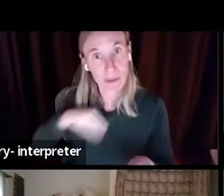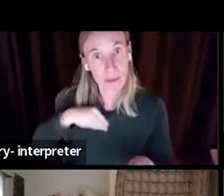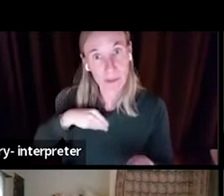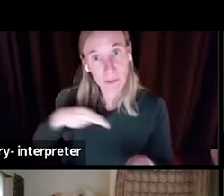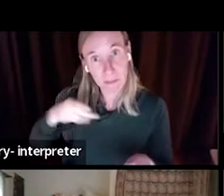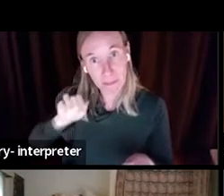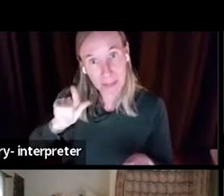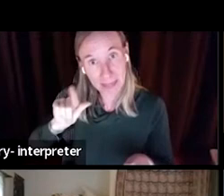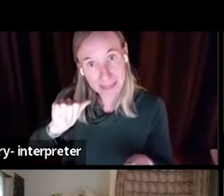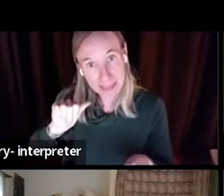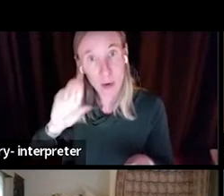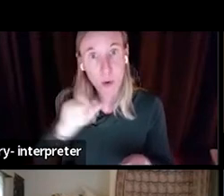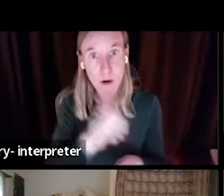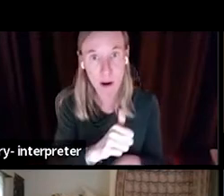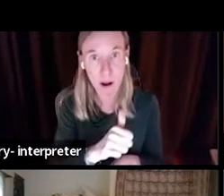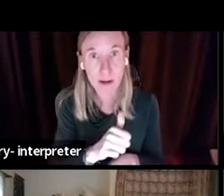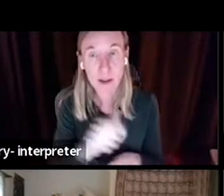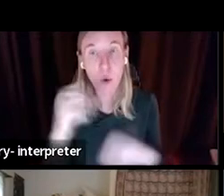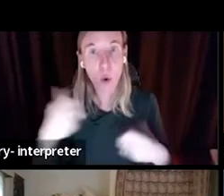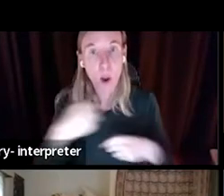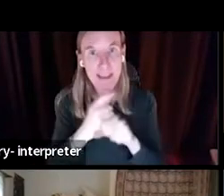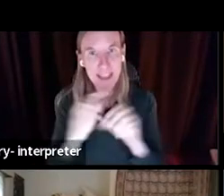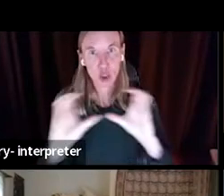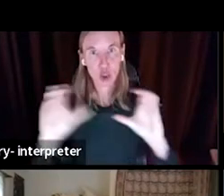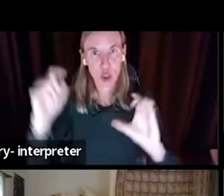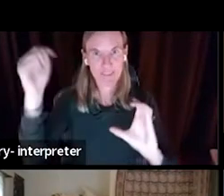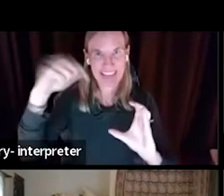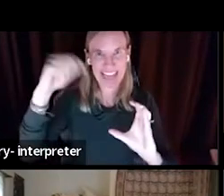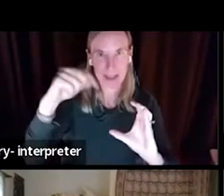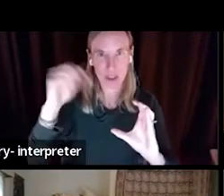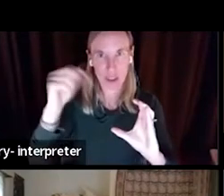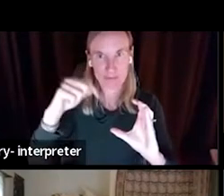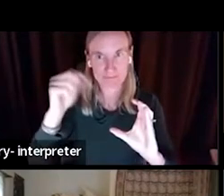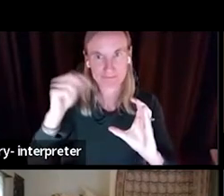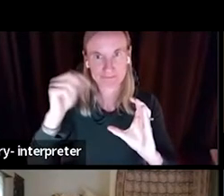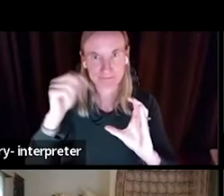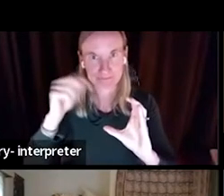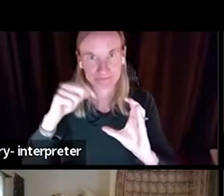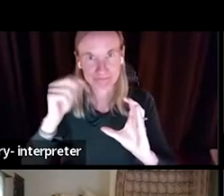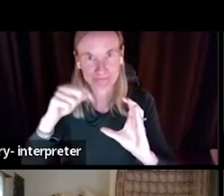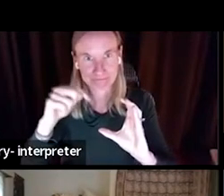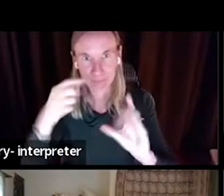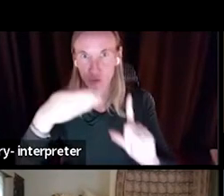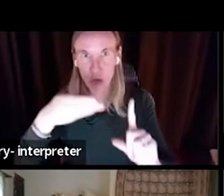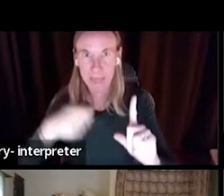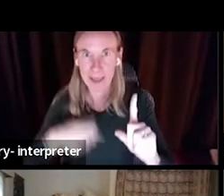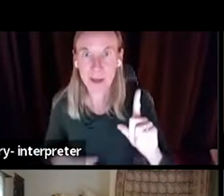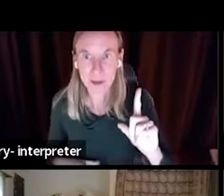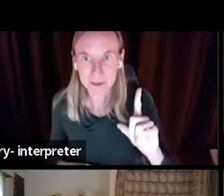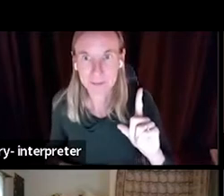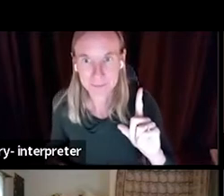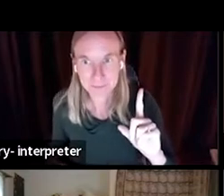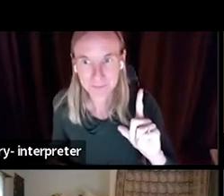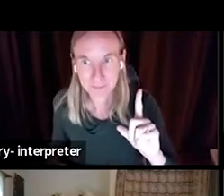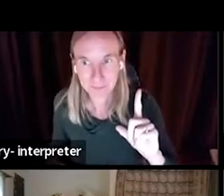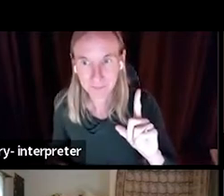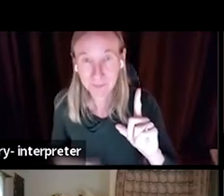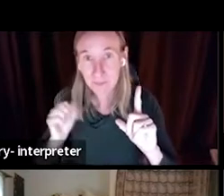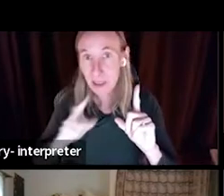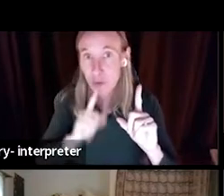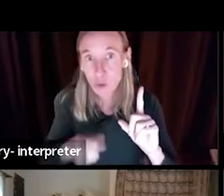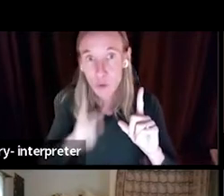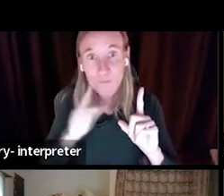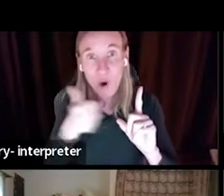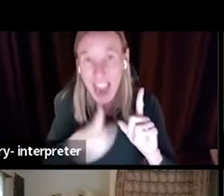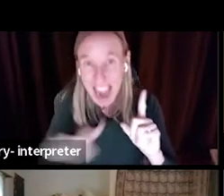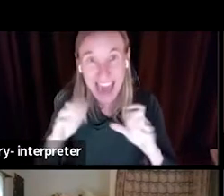So we want to make sure that certification is front and center. And that is true both for any